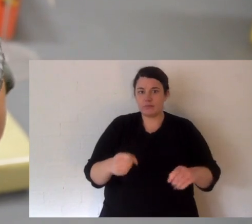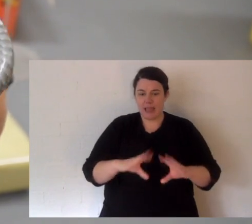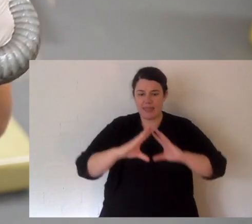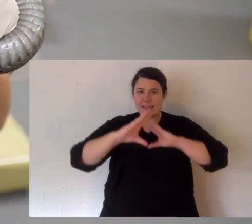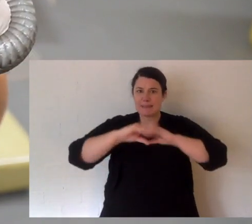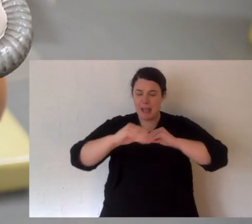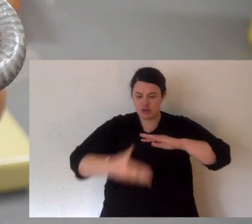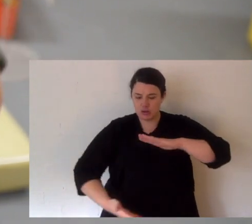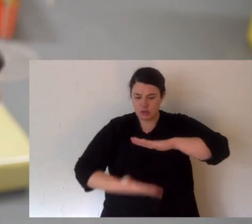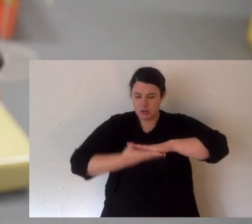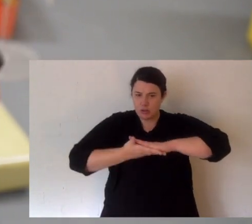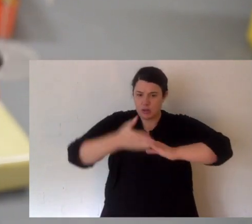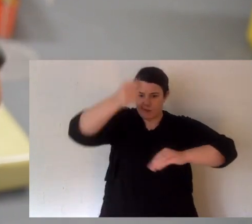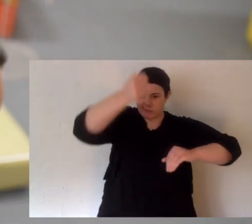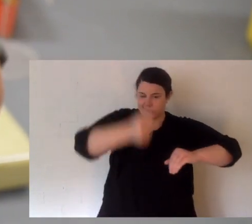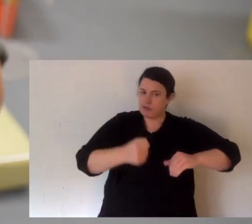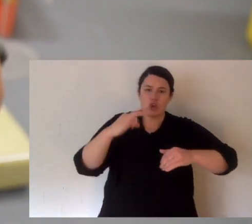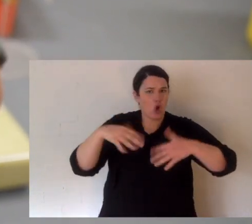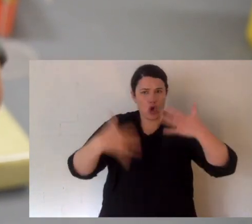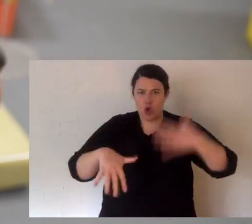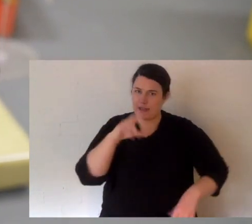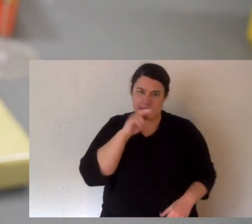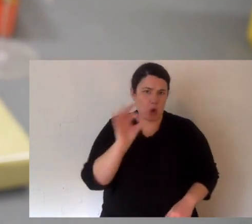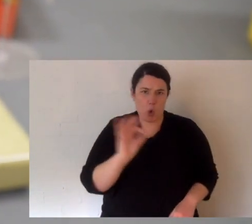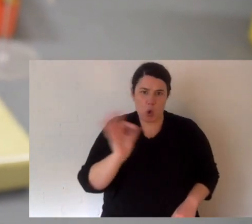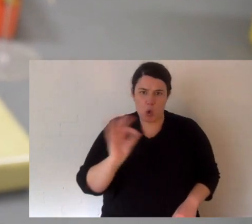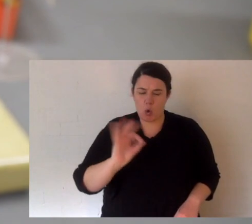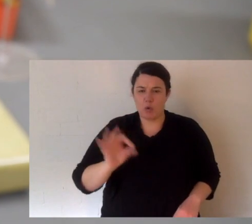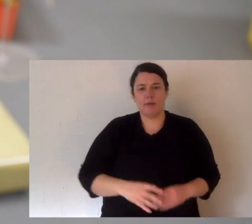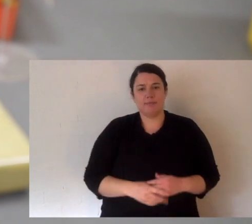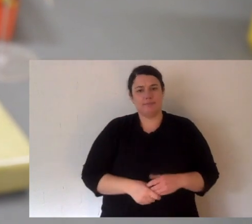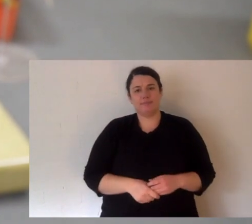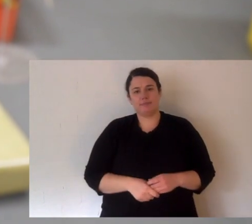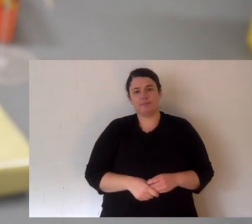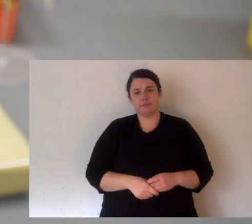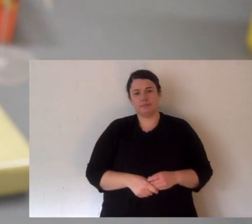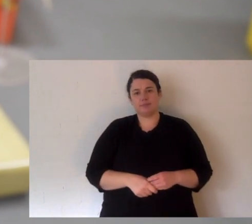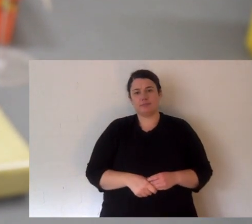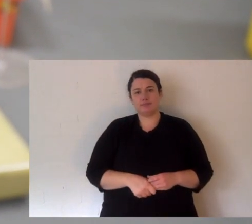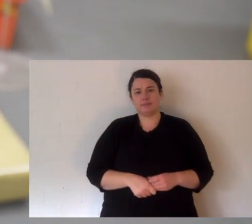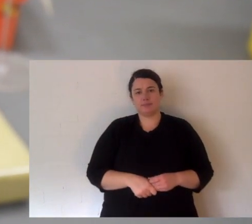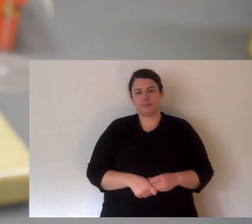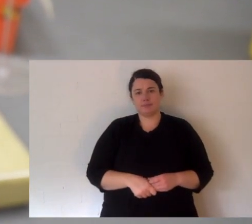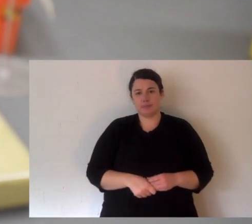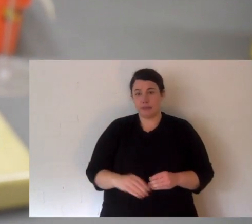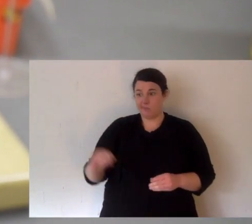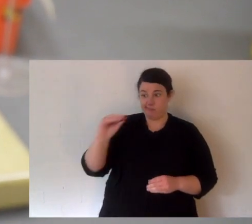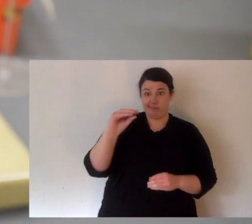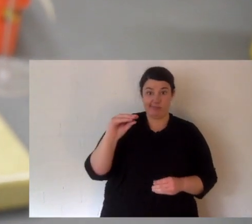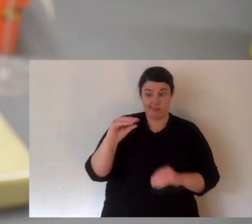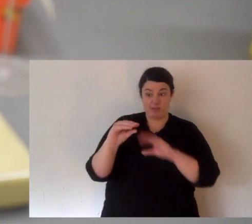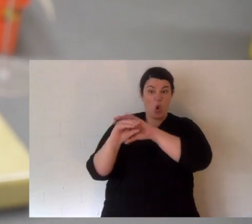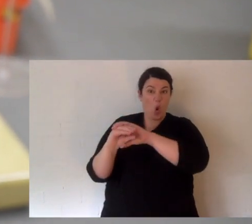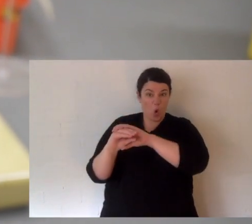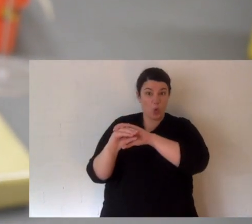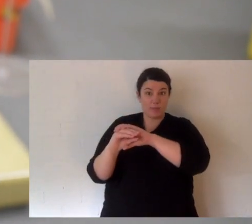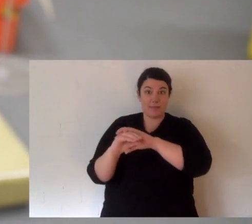here's our snake. Here's the vial. Now what we've got to do is bite on. Bang. Wow. Two fangs. Look at that venom